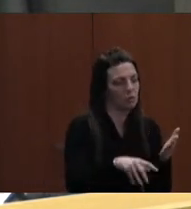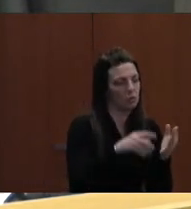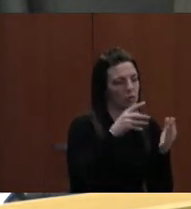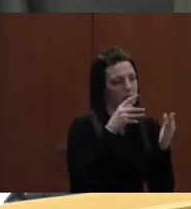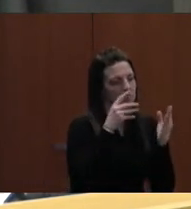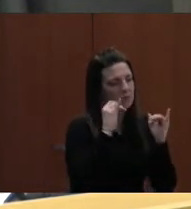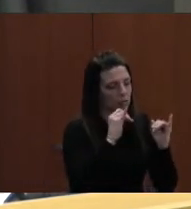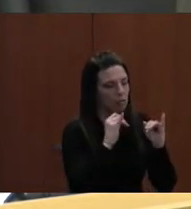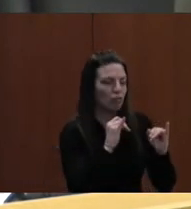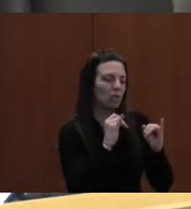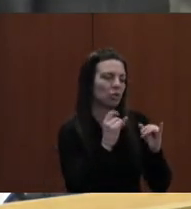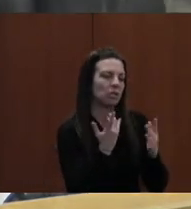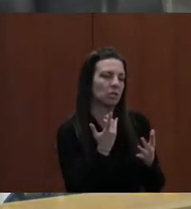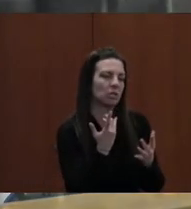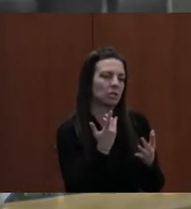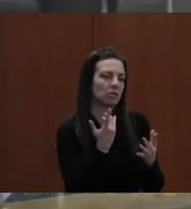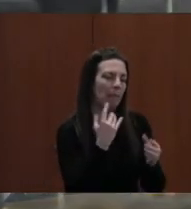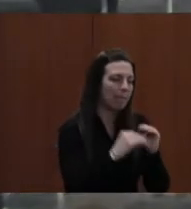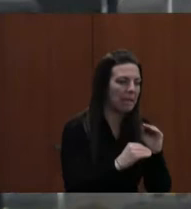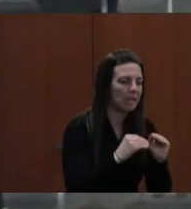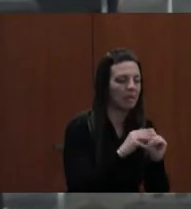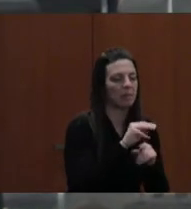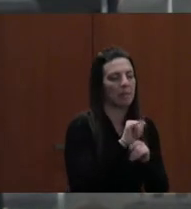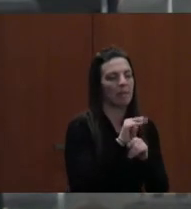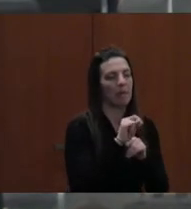maintenance. Thanks.